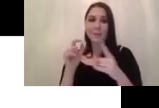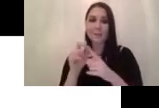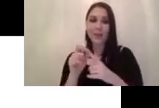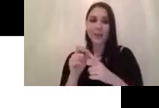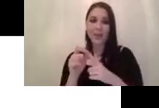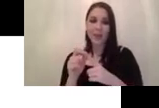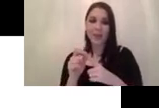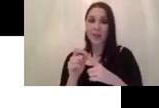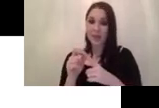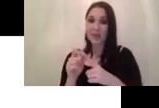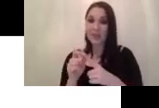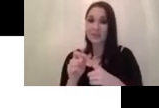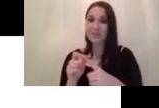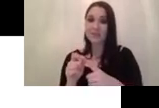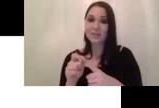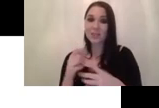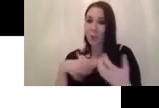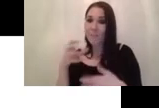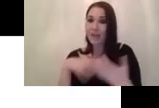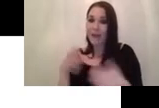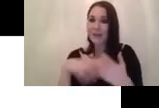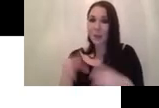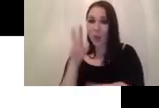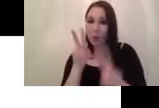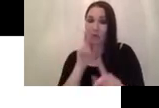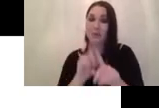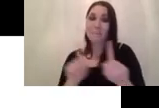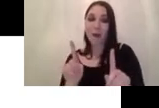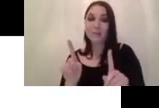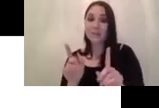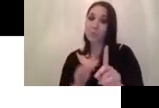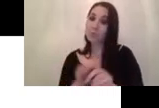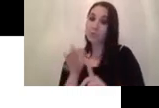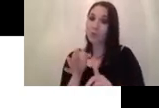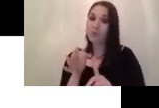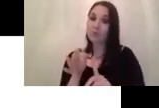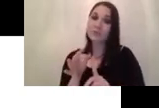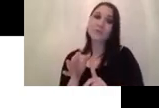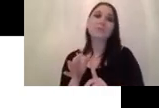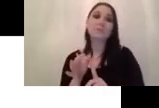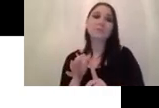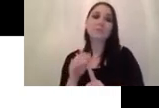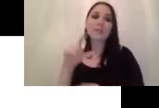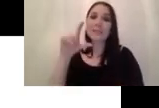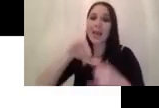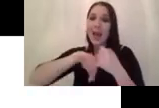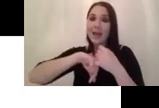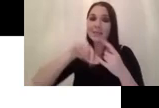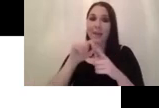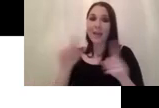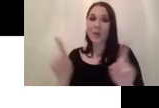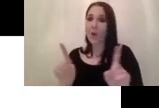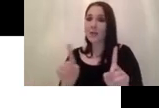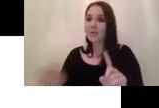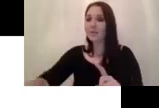it's doesn't sound that complicated right but it's improved the performance quite a bit so what's the csp um it is taking